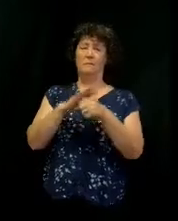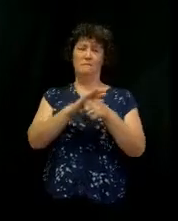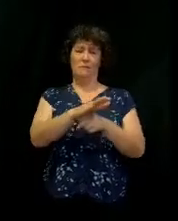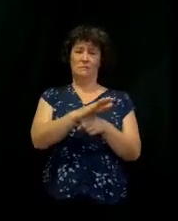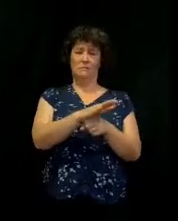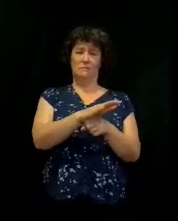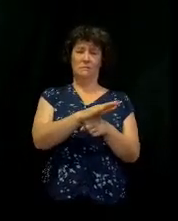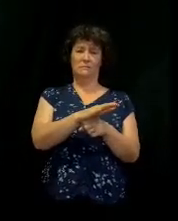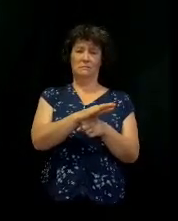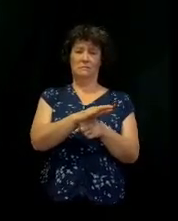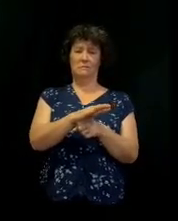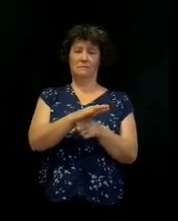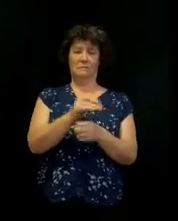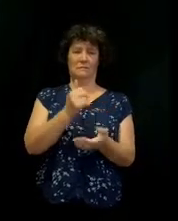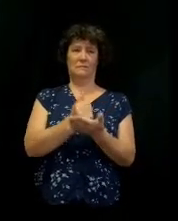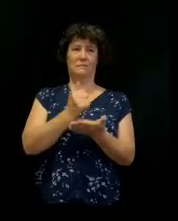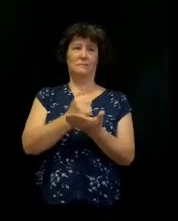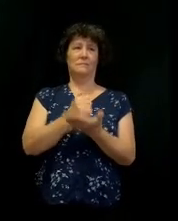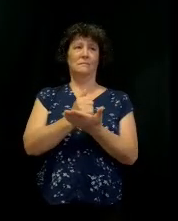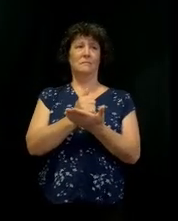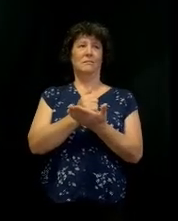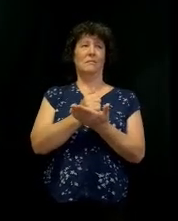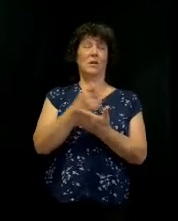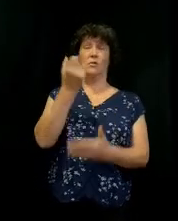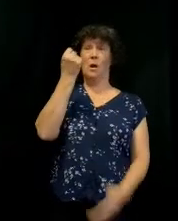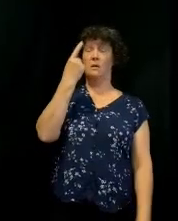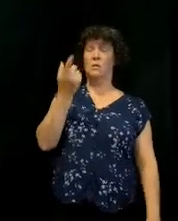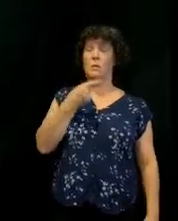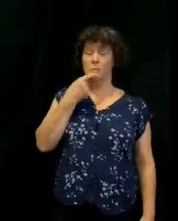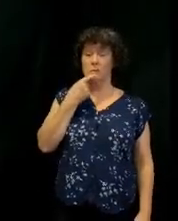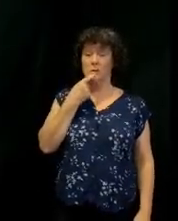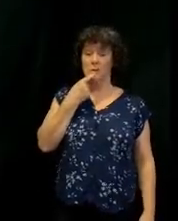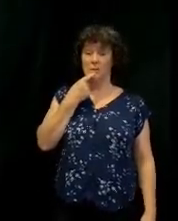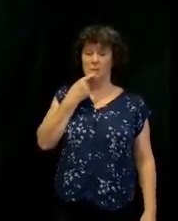Can I get a good amen here? Are you guys understanding what I'm saying?